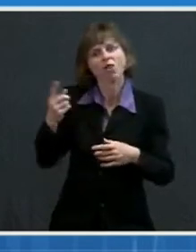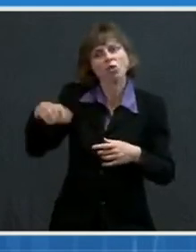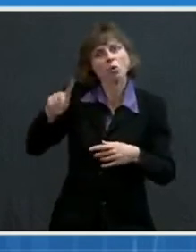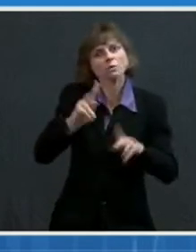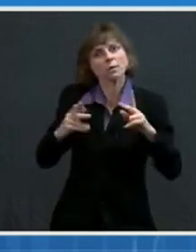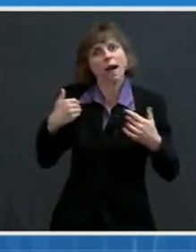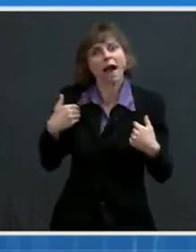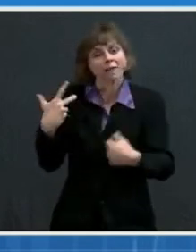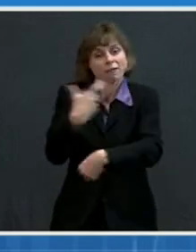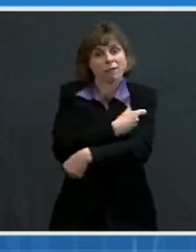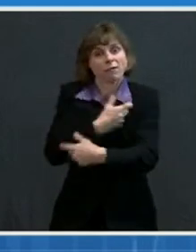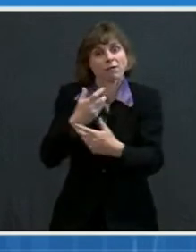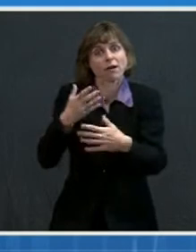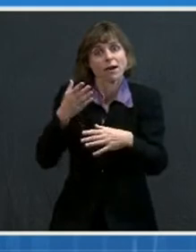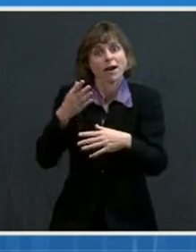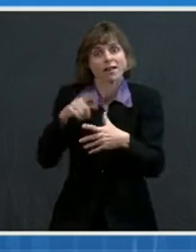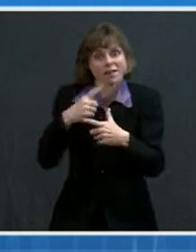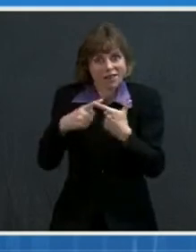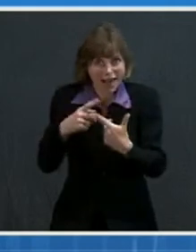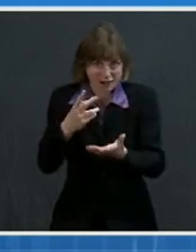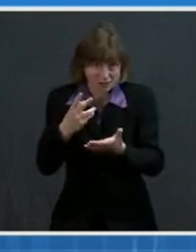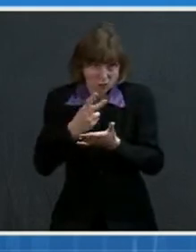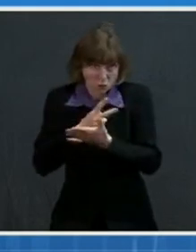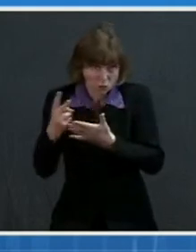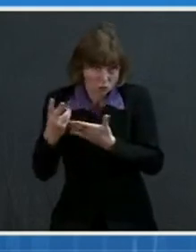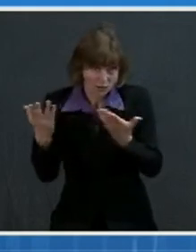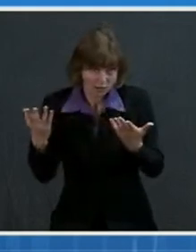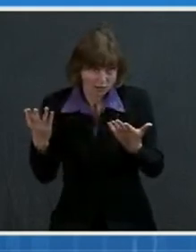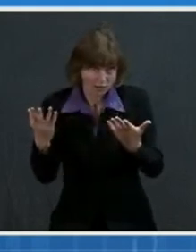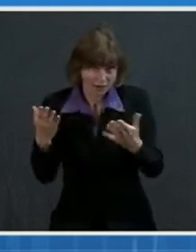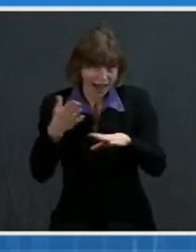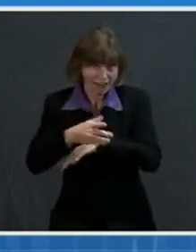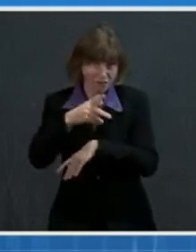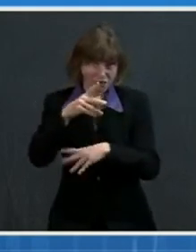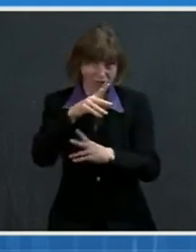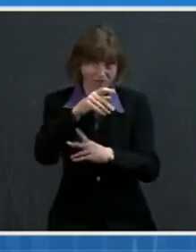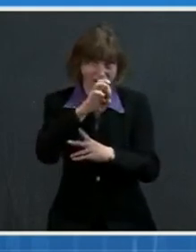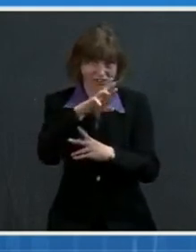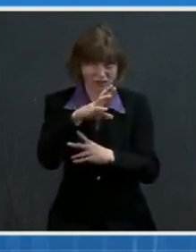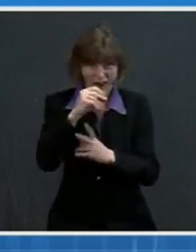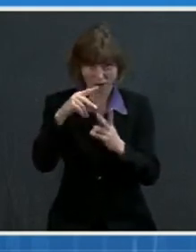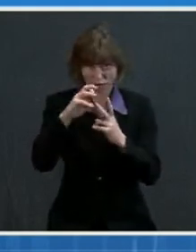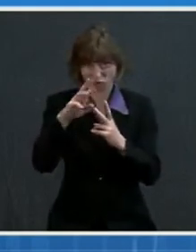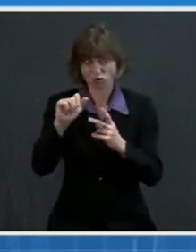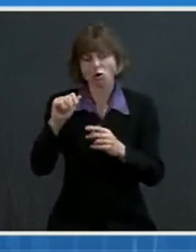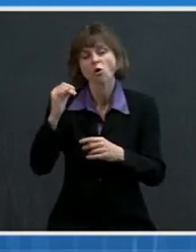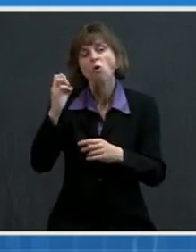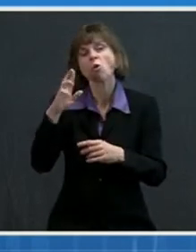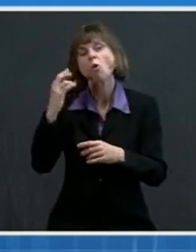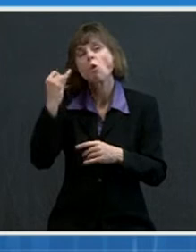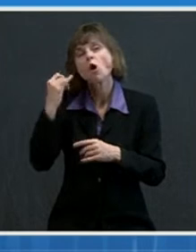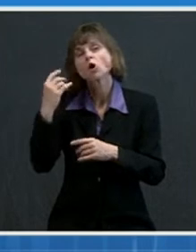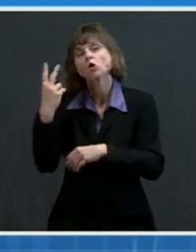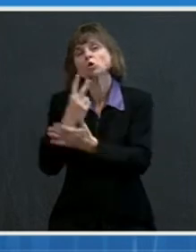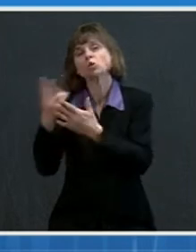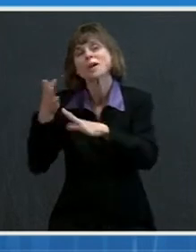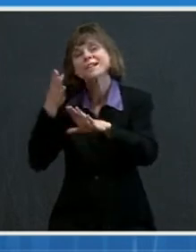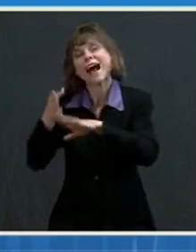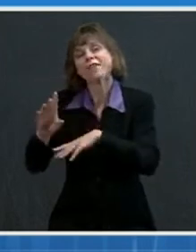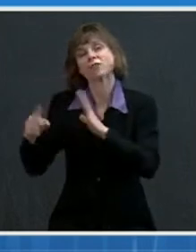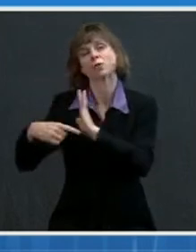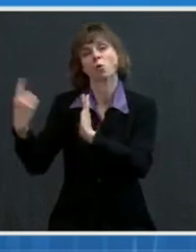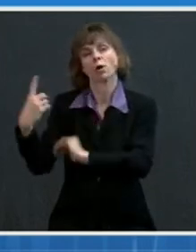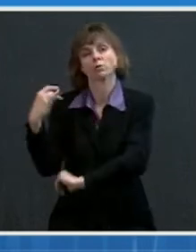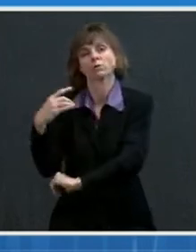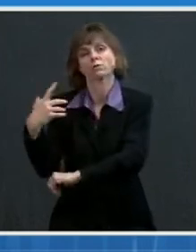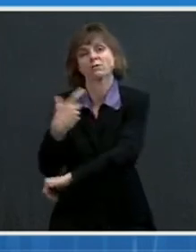second dose of either the Pfizer or Moderna vaccines, or two weeks after a single dose of the Johnson & Johnson